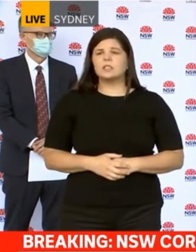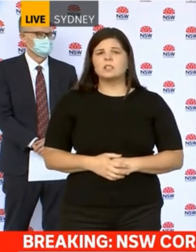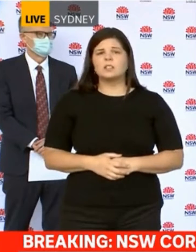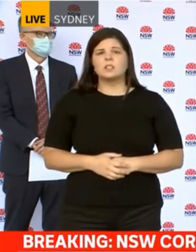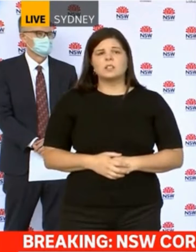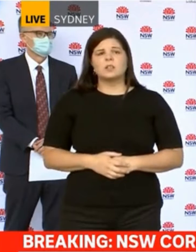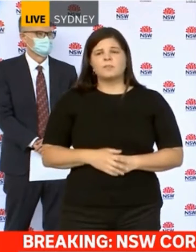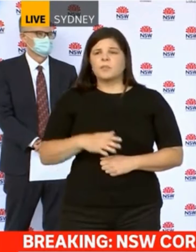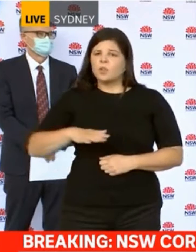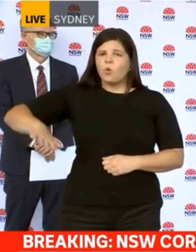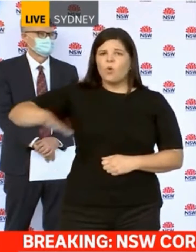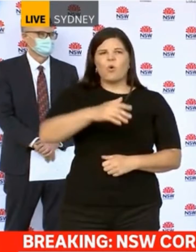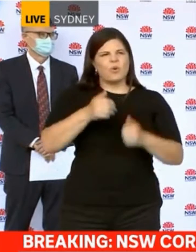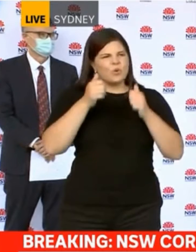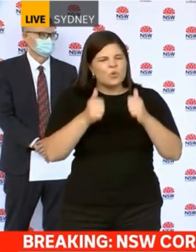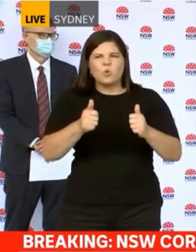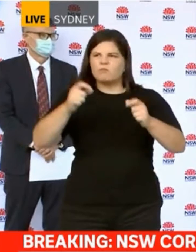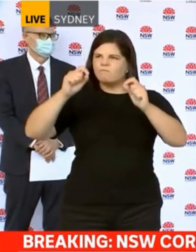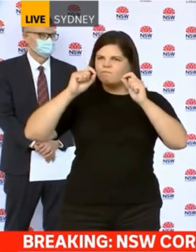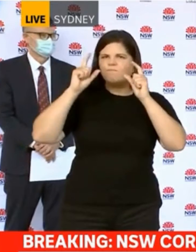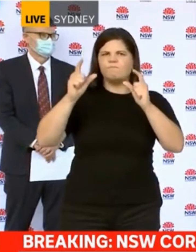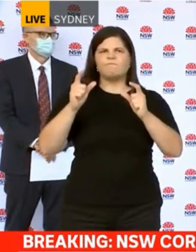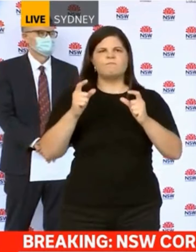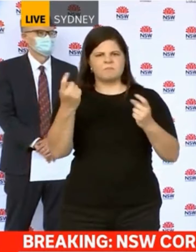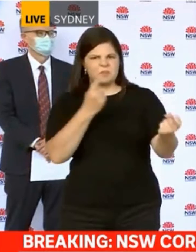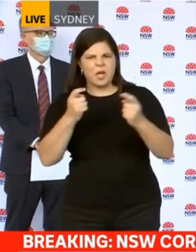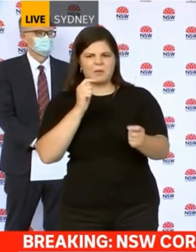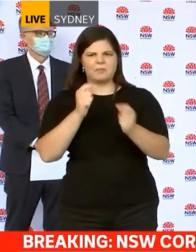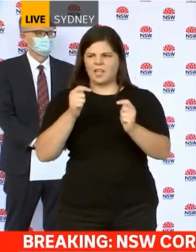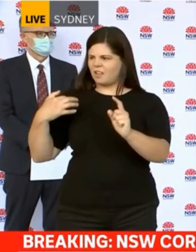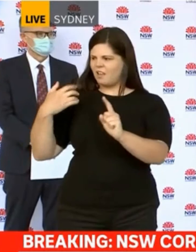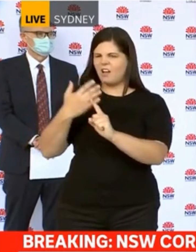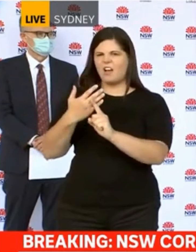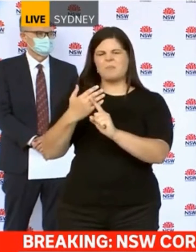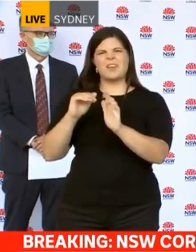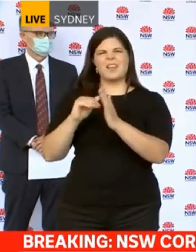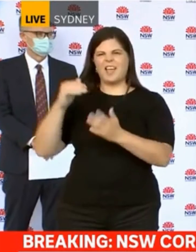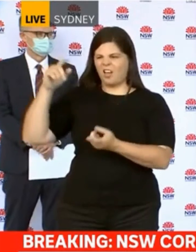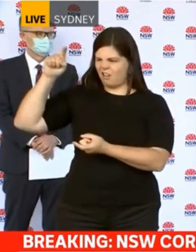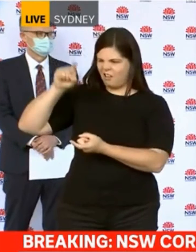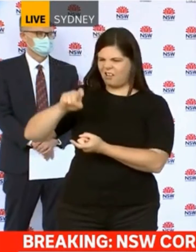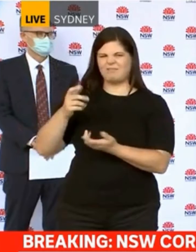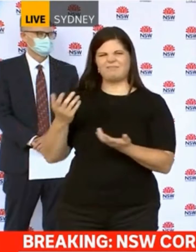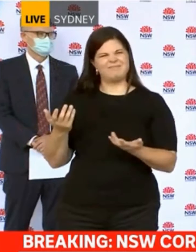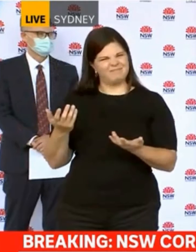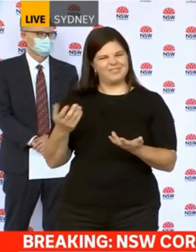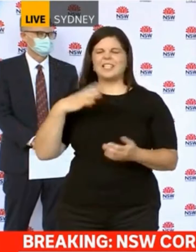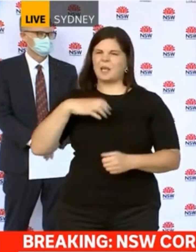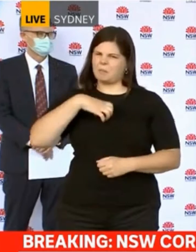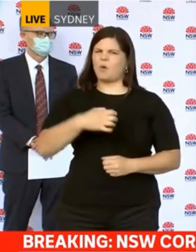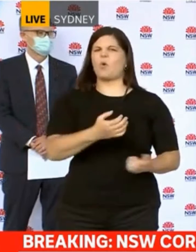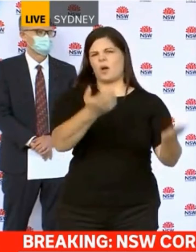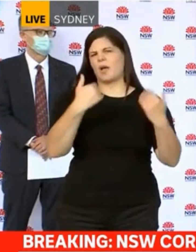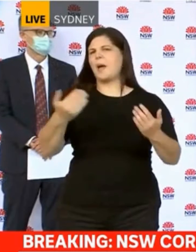all of us have been so vigilant and so good in getting those testing rates up, we need to maintain that again to make sure we